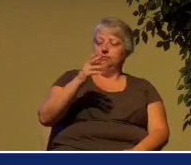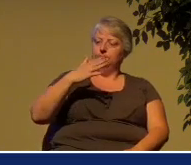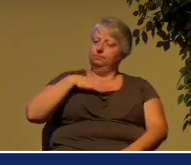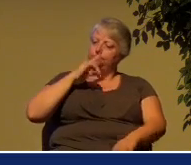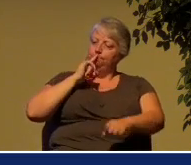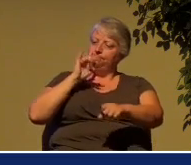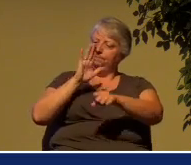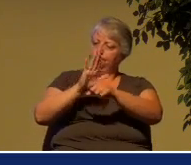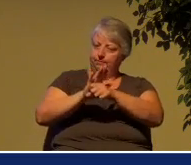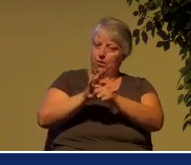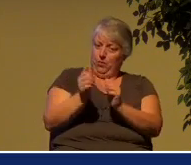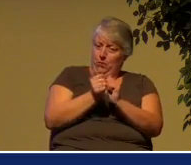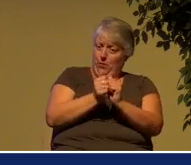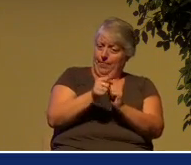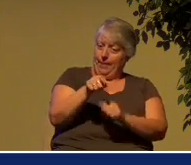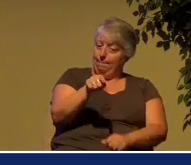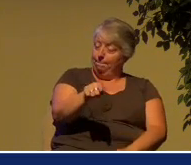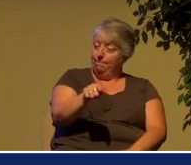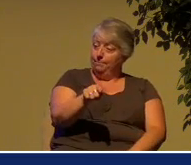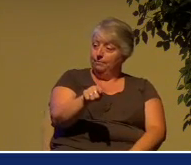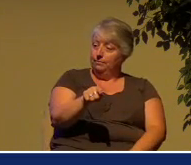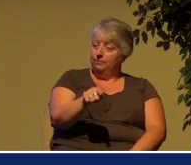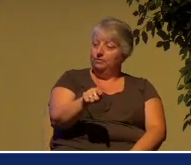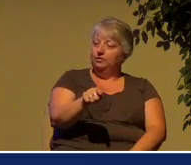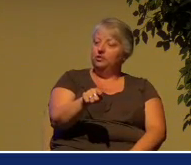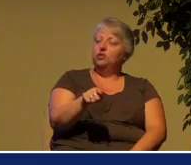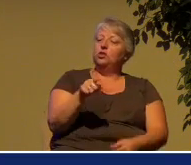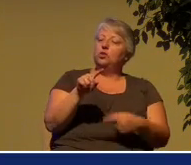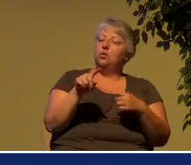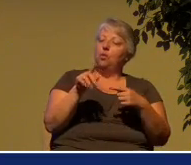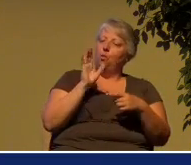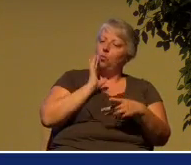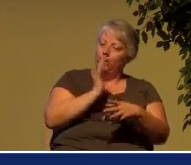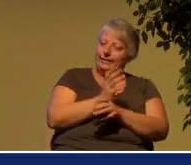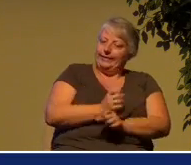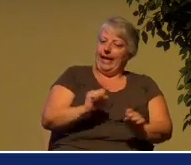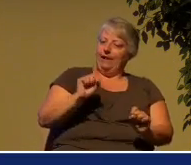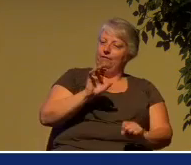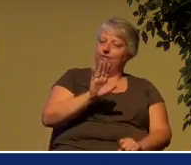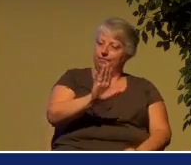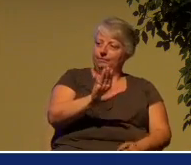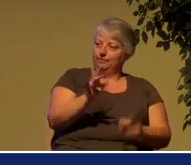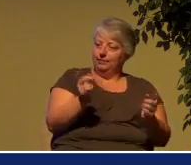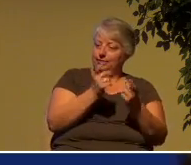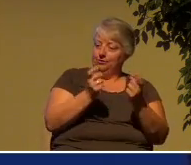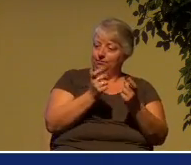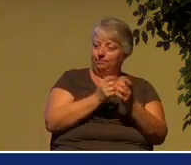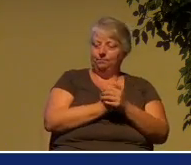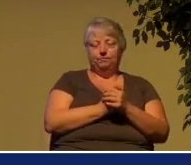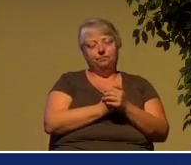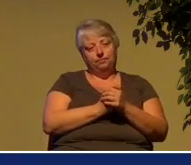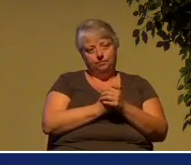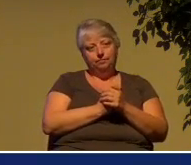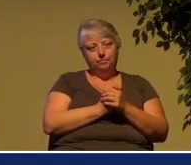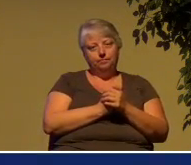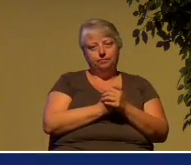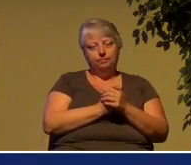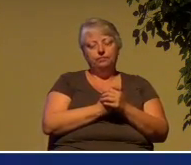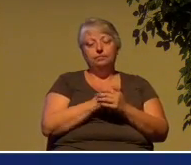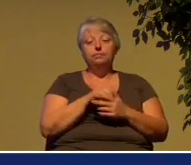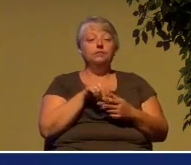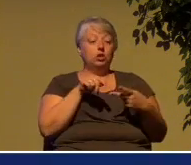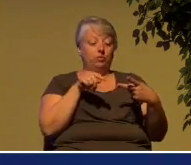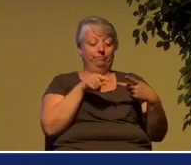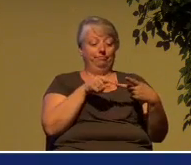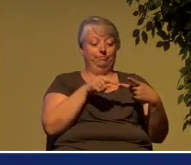when I take away their sins. So this interpretation